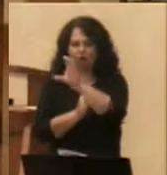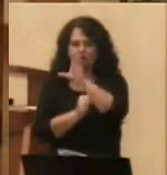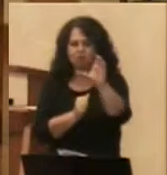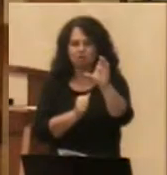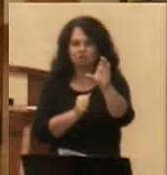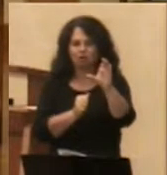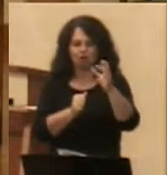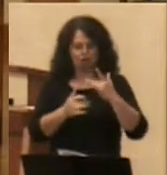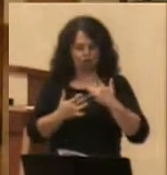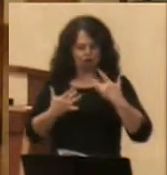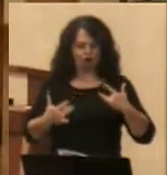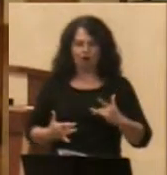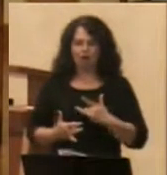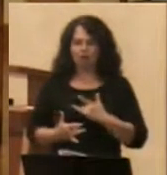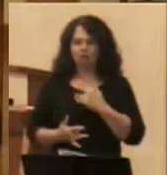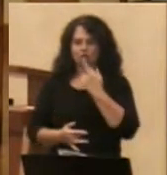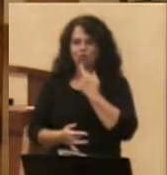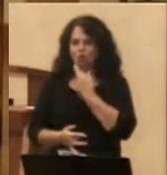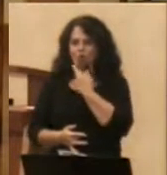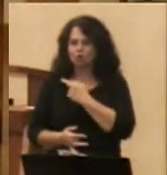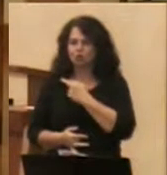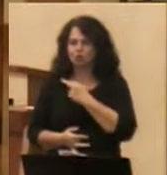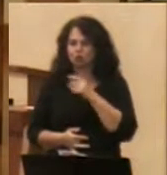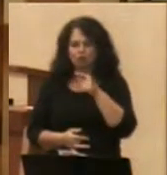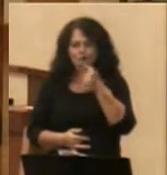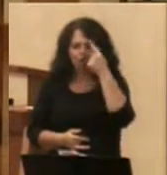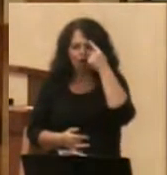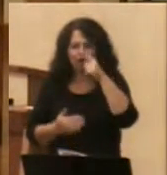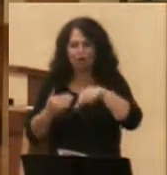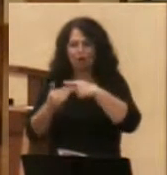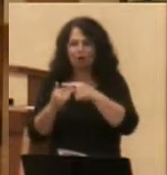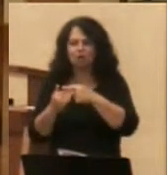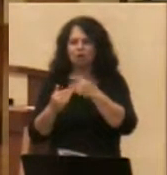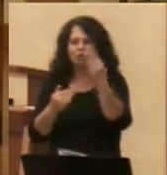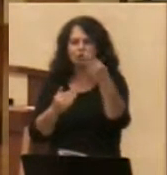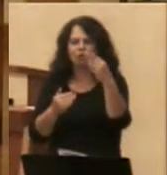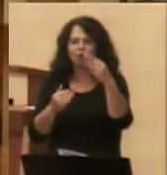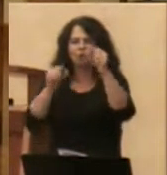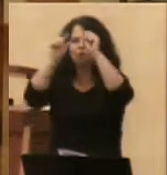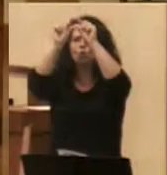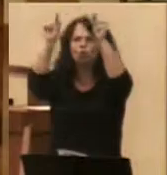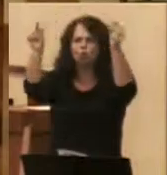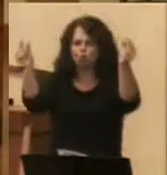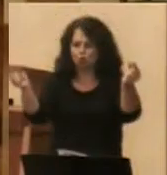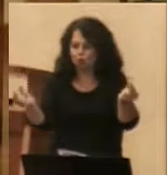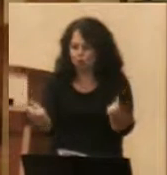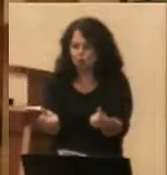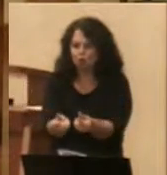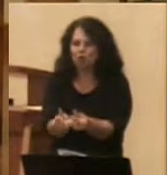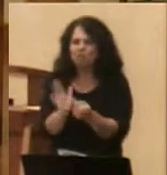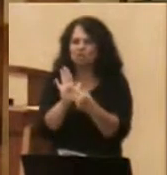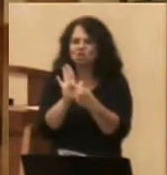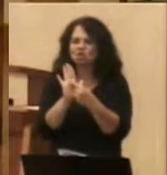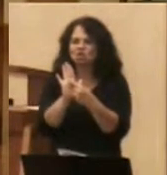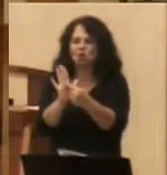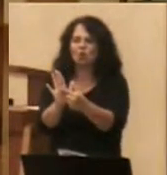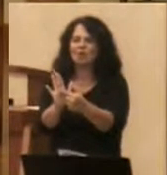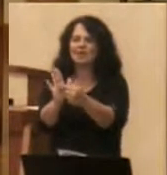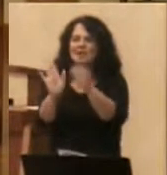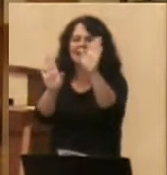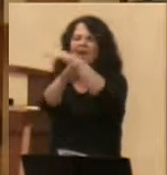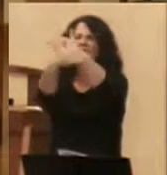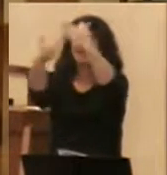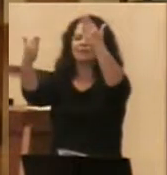would you have ever thought about the blue being symbolic of the heavenly joy that is ours,